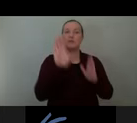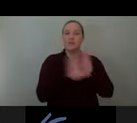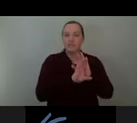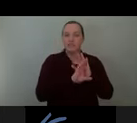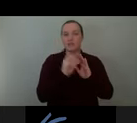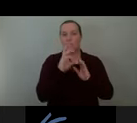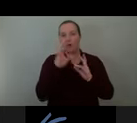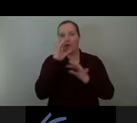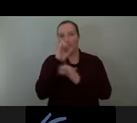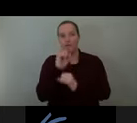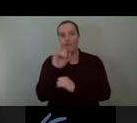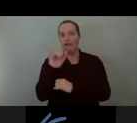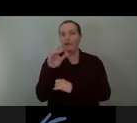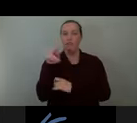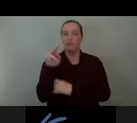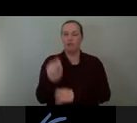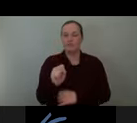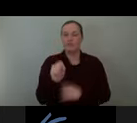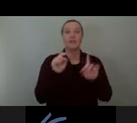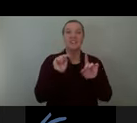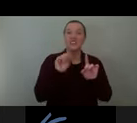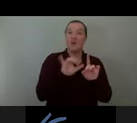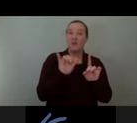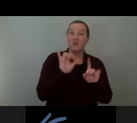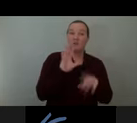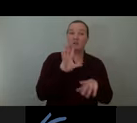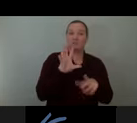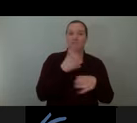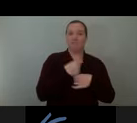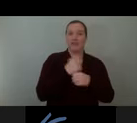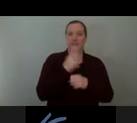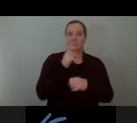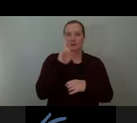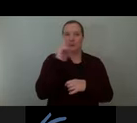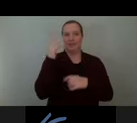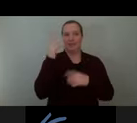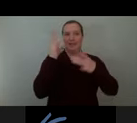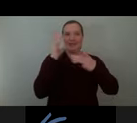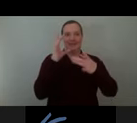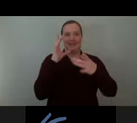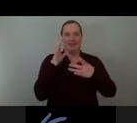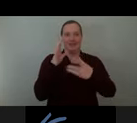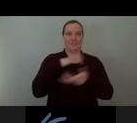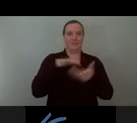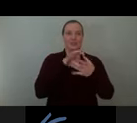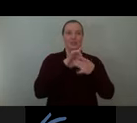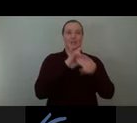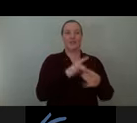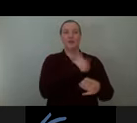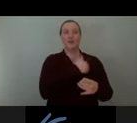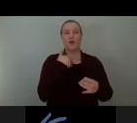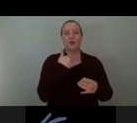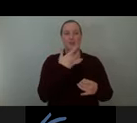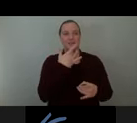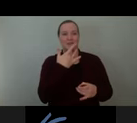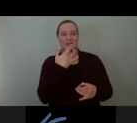or creating a unique combination of Toronto's favorite critters and mascots as a couple examples the